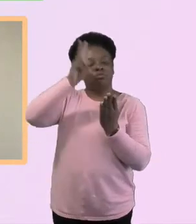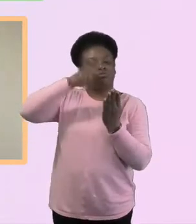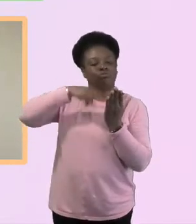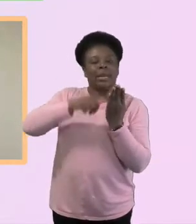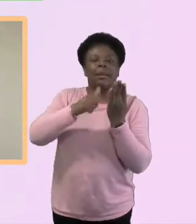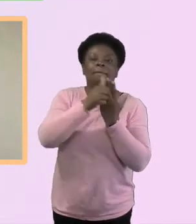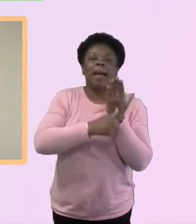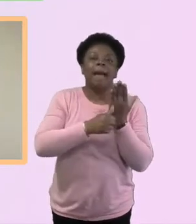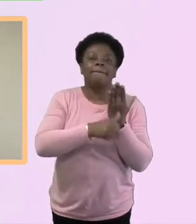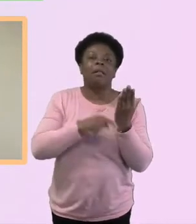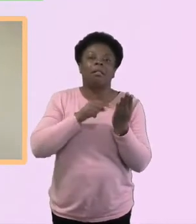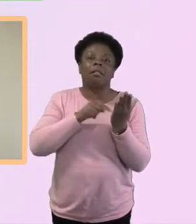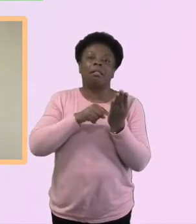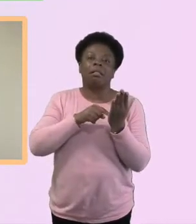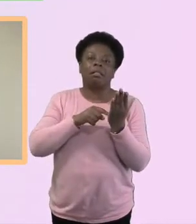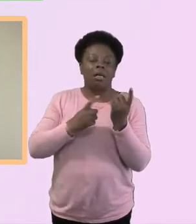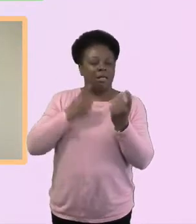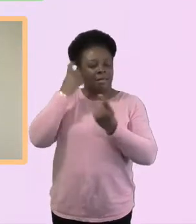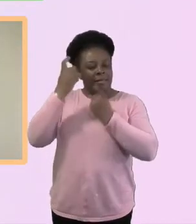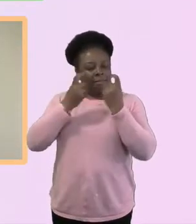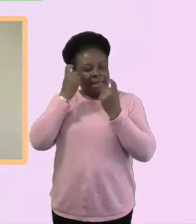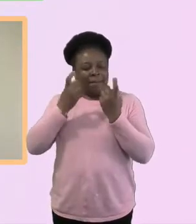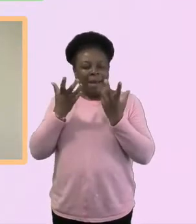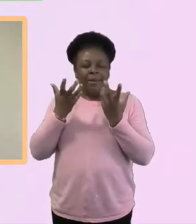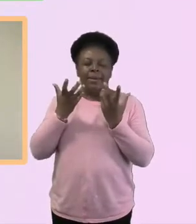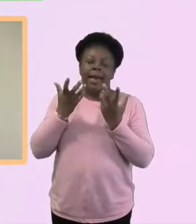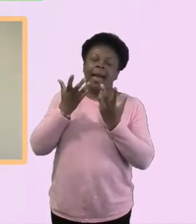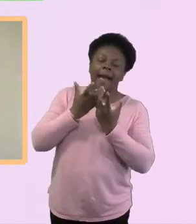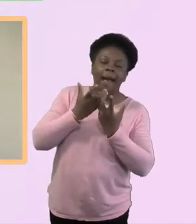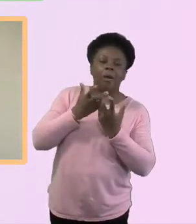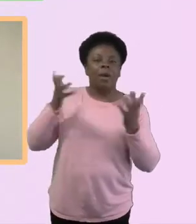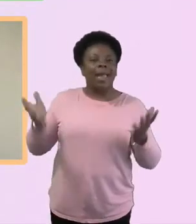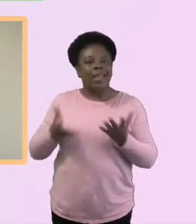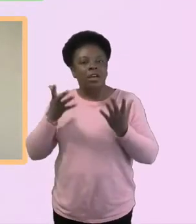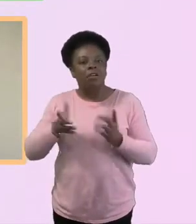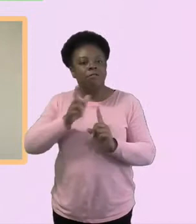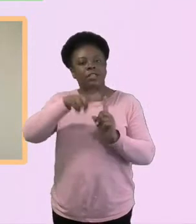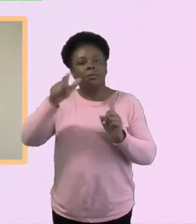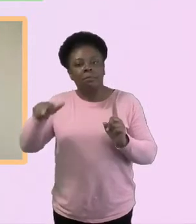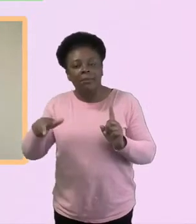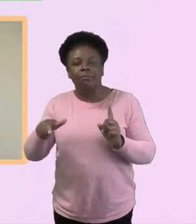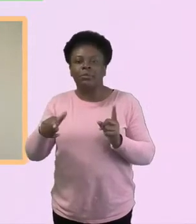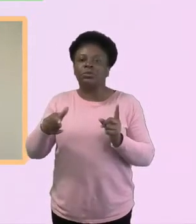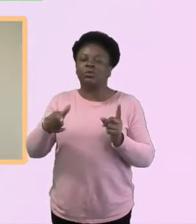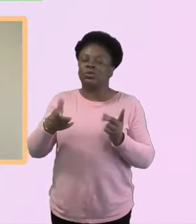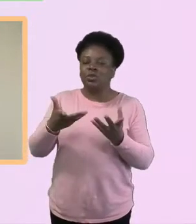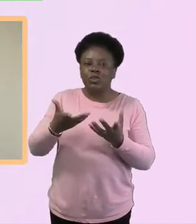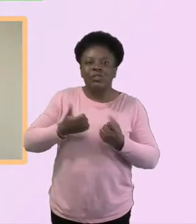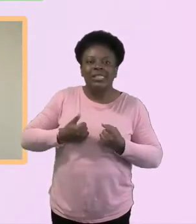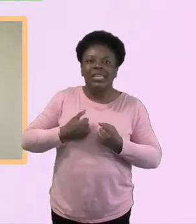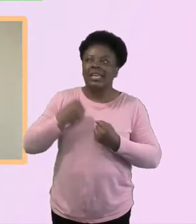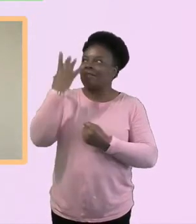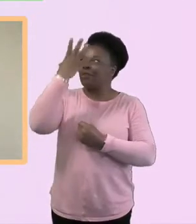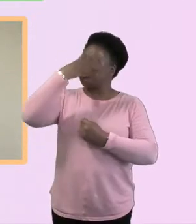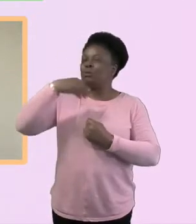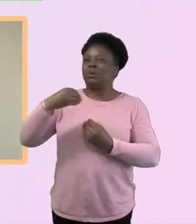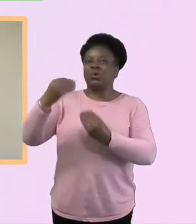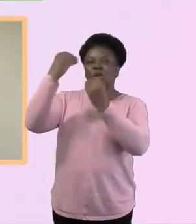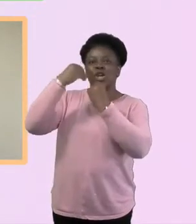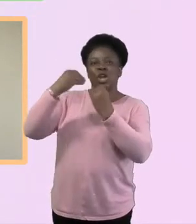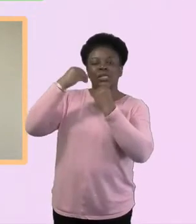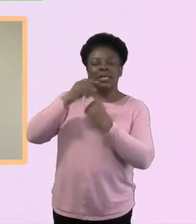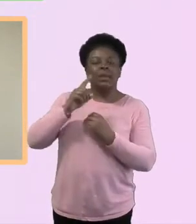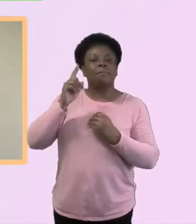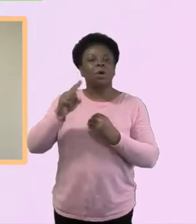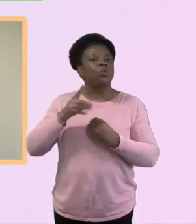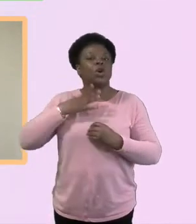there around how can you encourage people to be spiritually immersed, but without making them think that they have to be good readers or theologians.